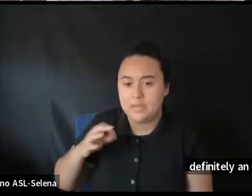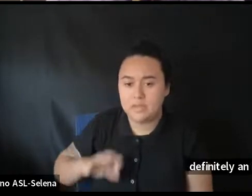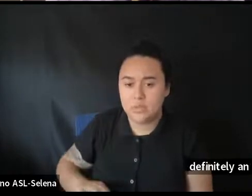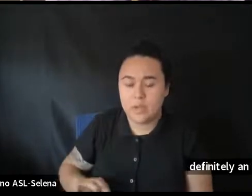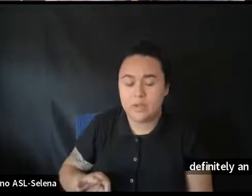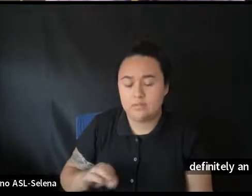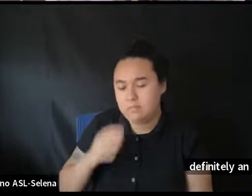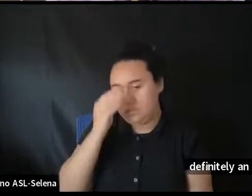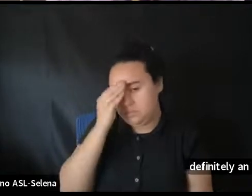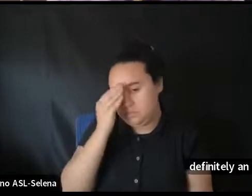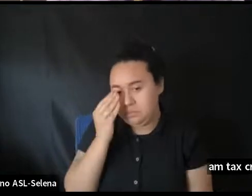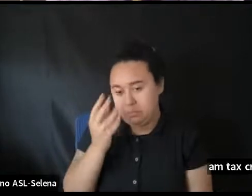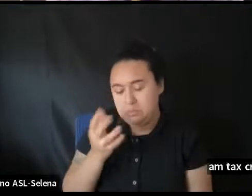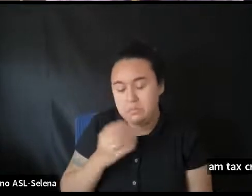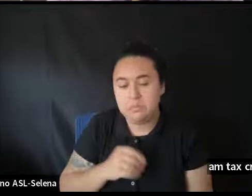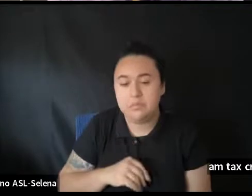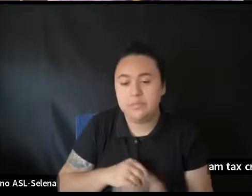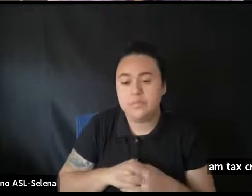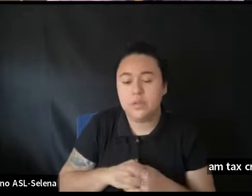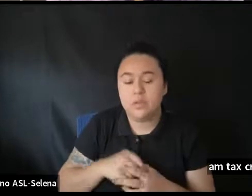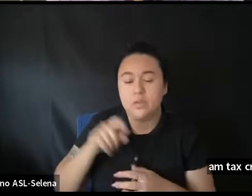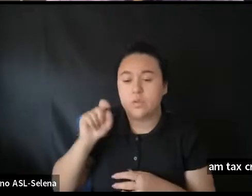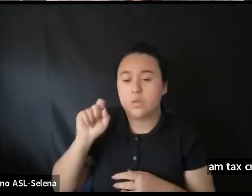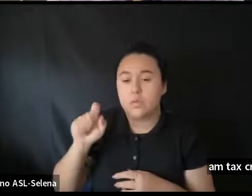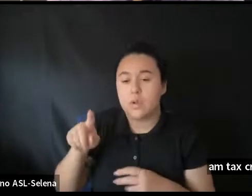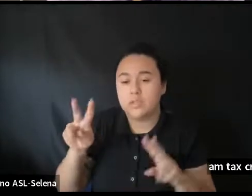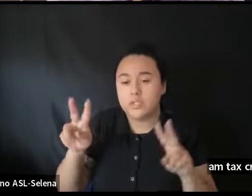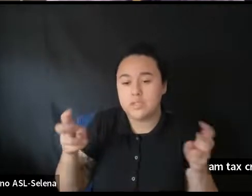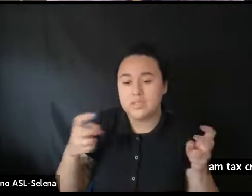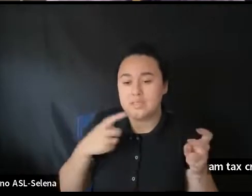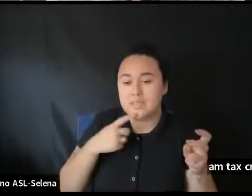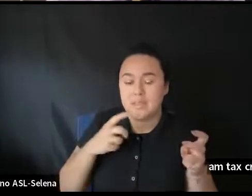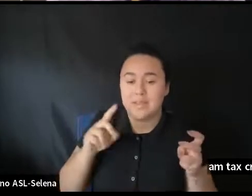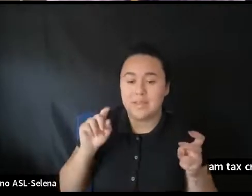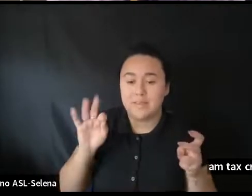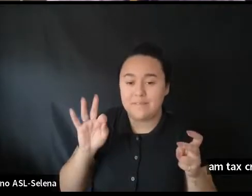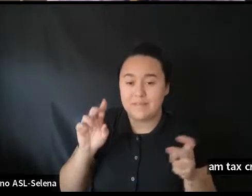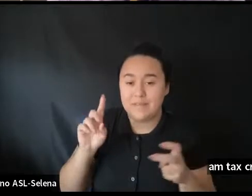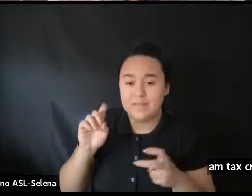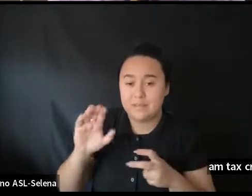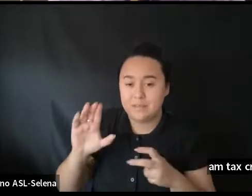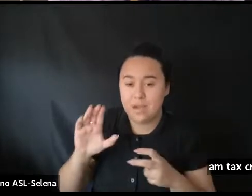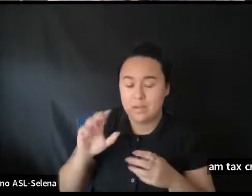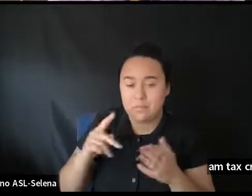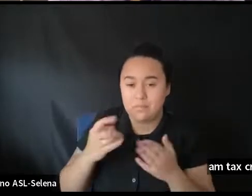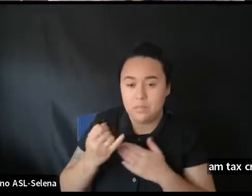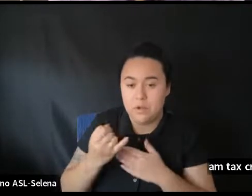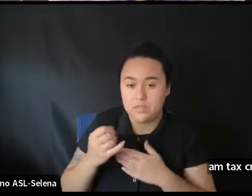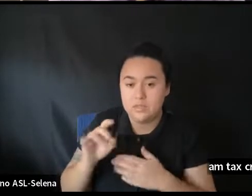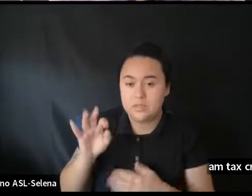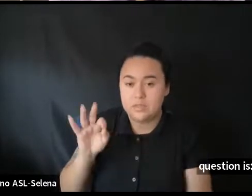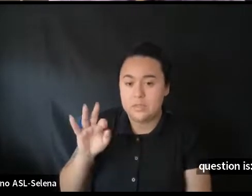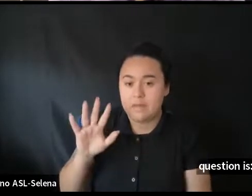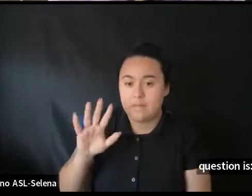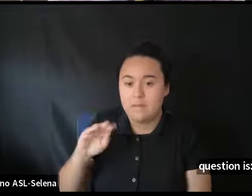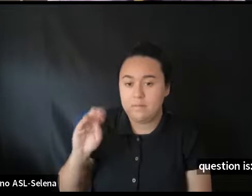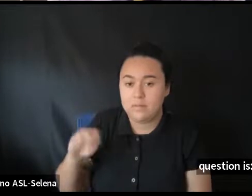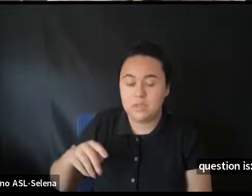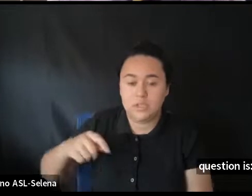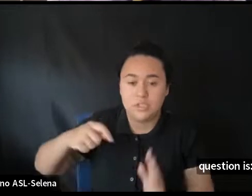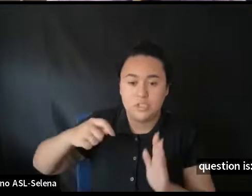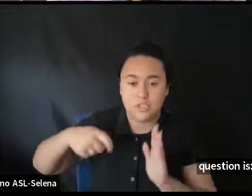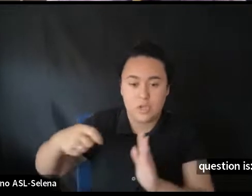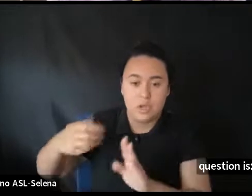Is. Um. If a doc. Project. It's for Illinois. Has been 95% shot.